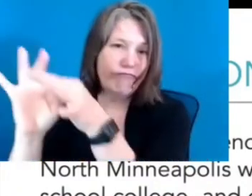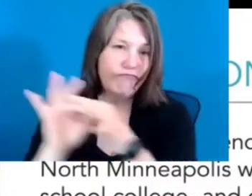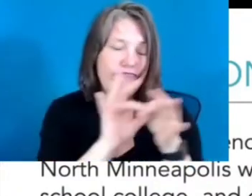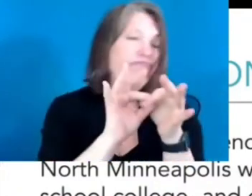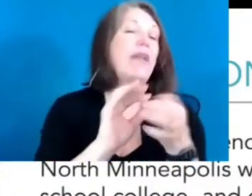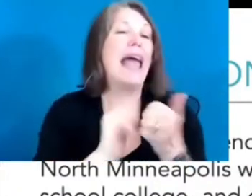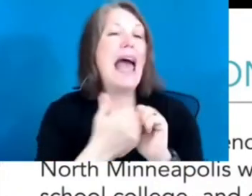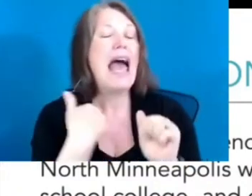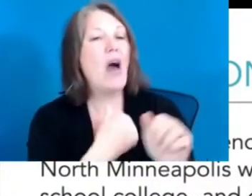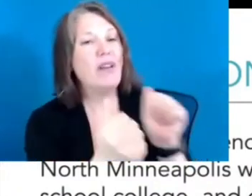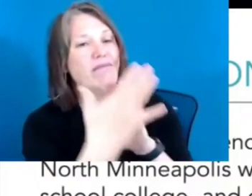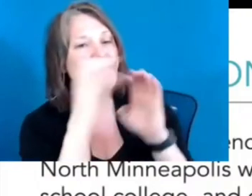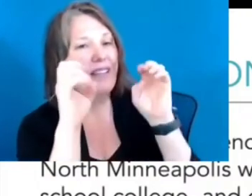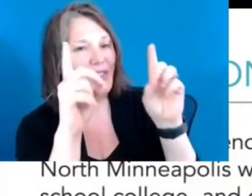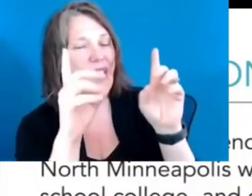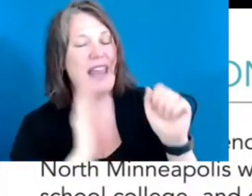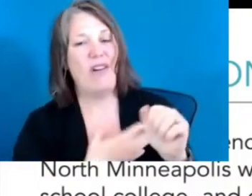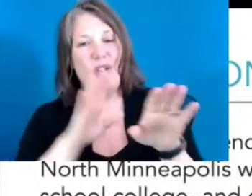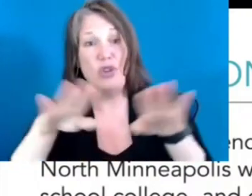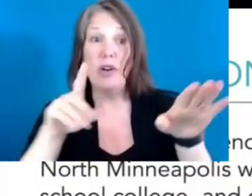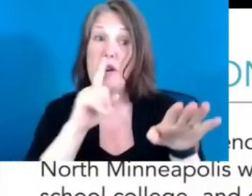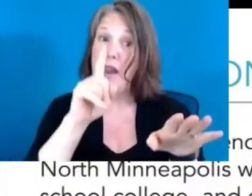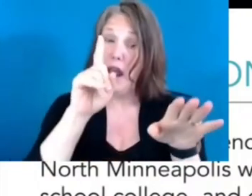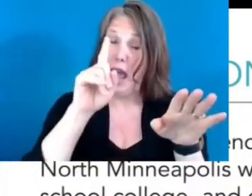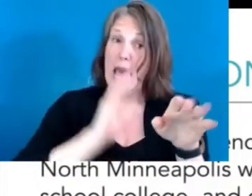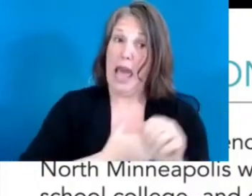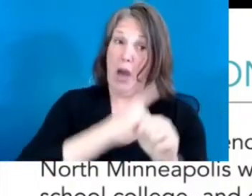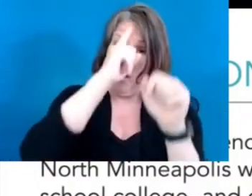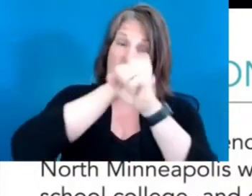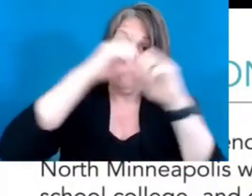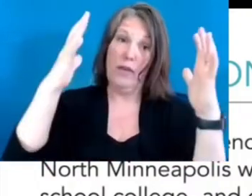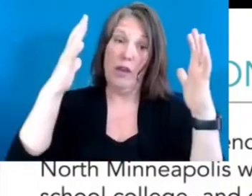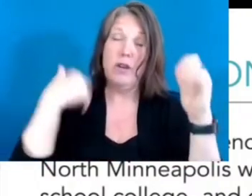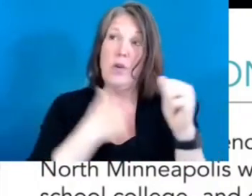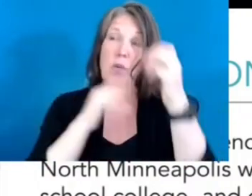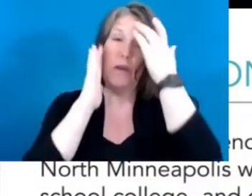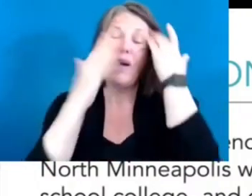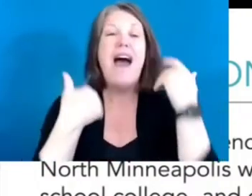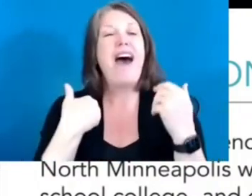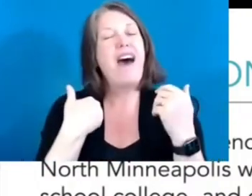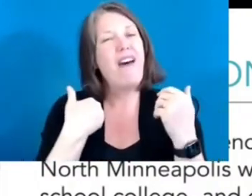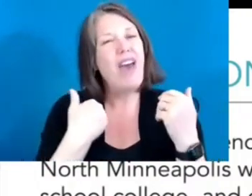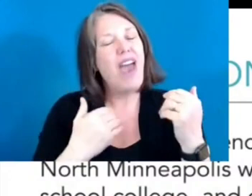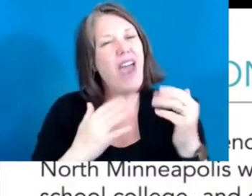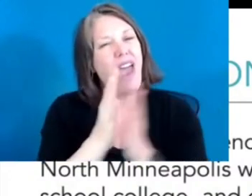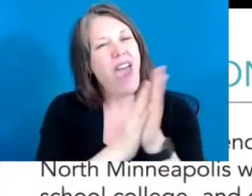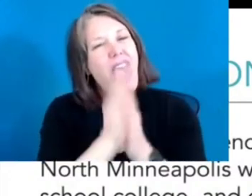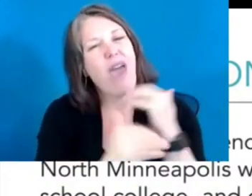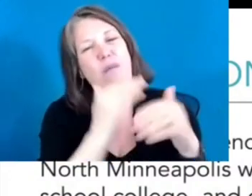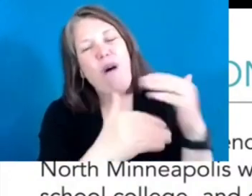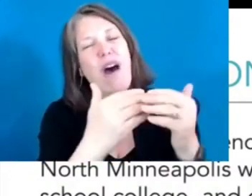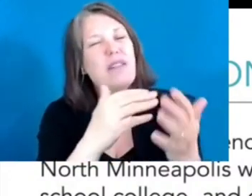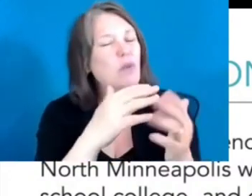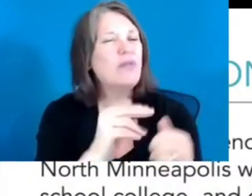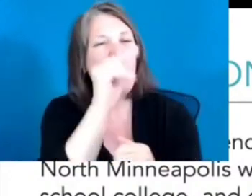are educating our children. And ultimately our vision is that we would have a prosperous North Minneapolis where all of our children of color